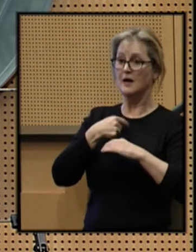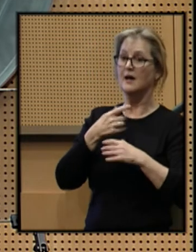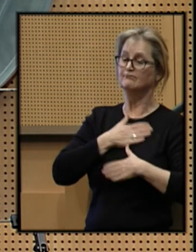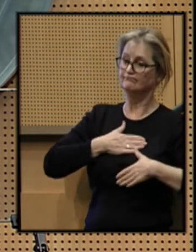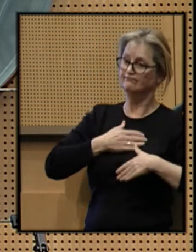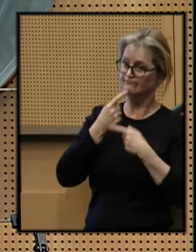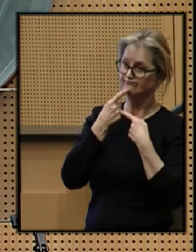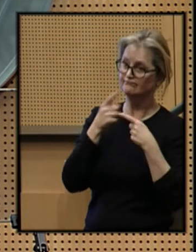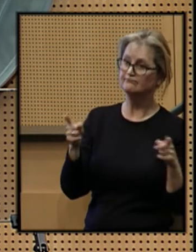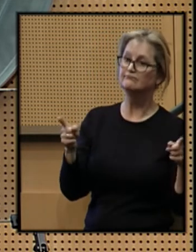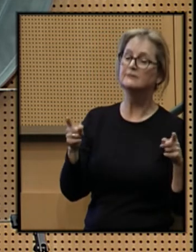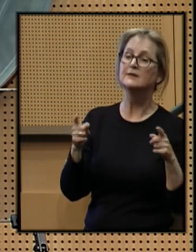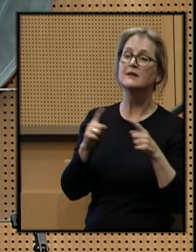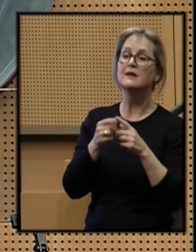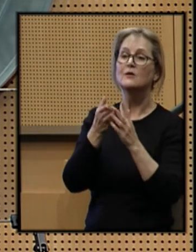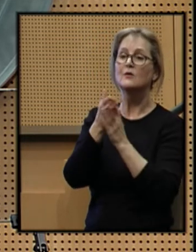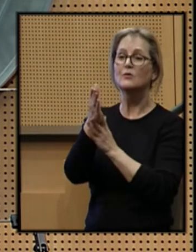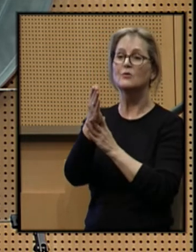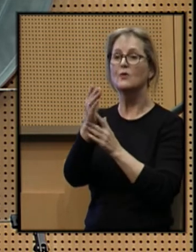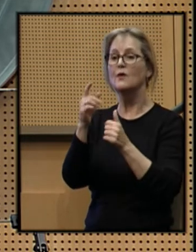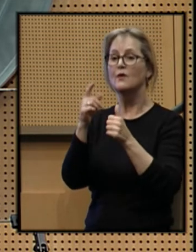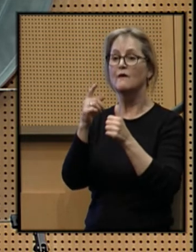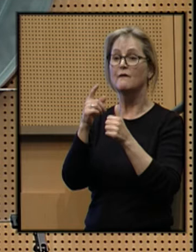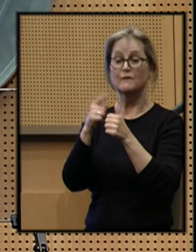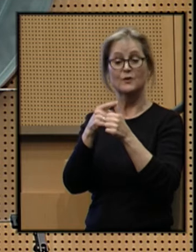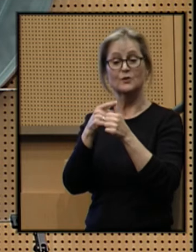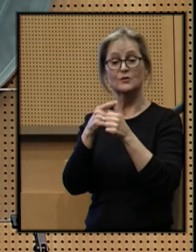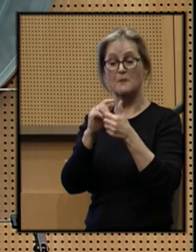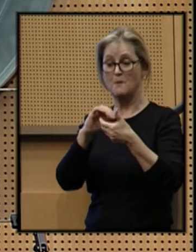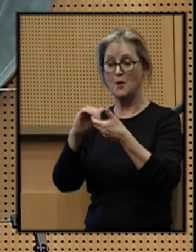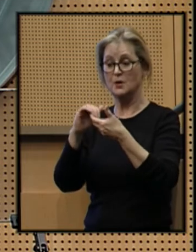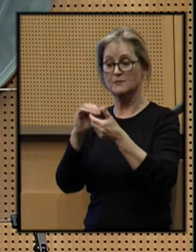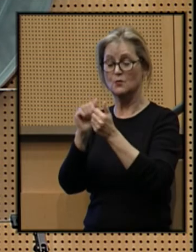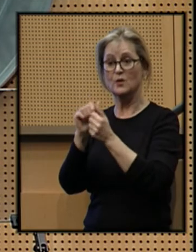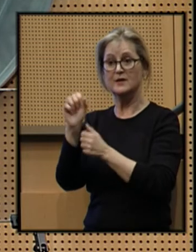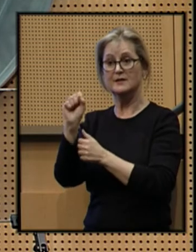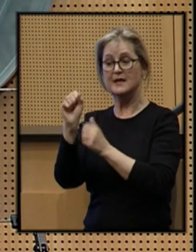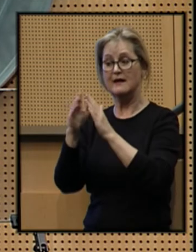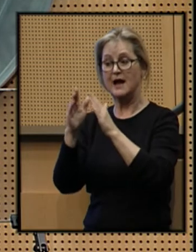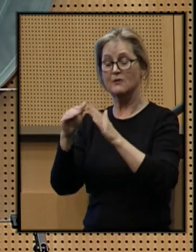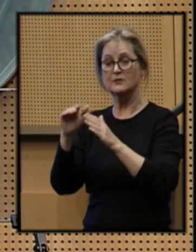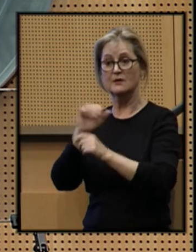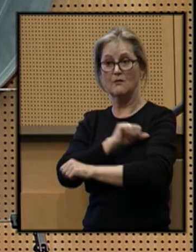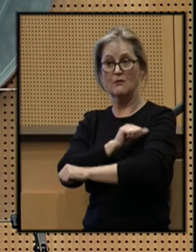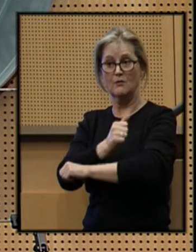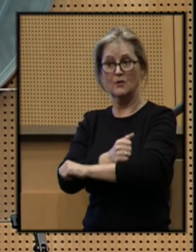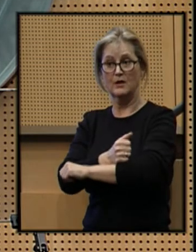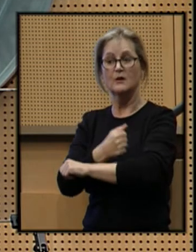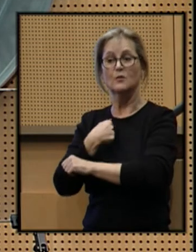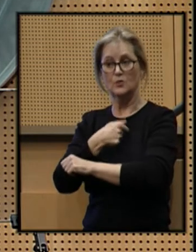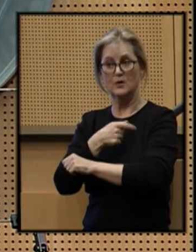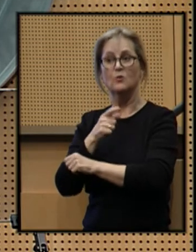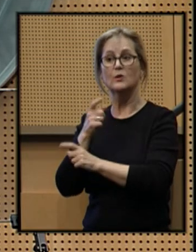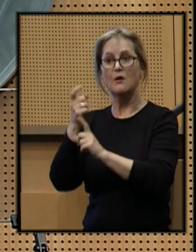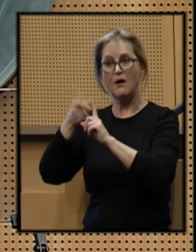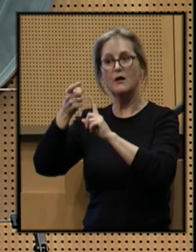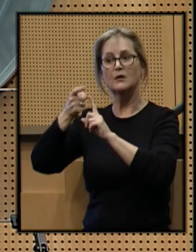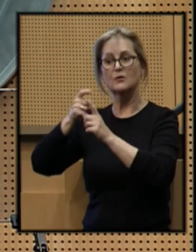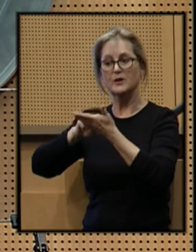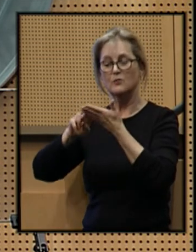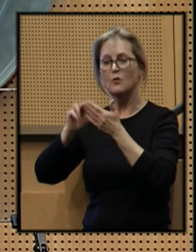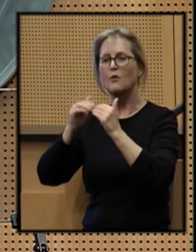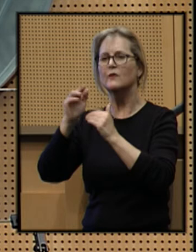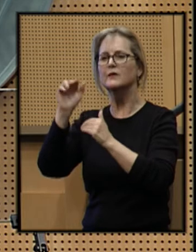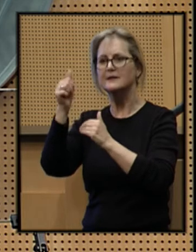pleased to announce that through a first-of-its-kind partnership with the Seattle Housing Authority, we will auto-enroll over